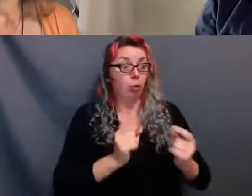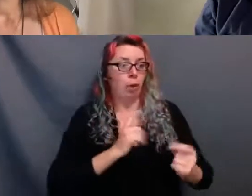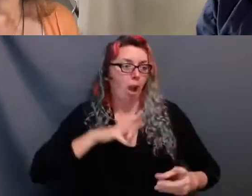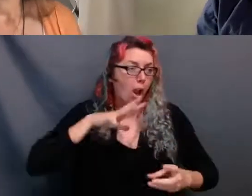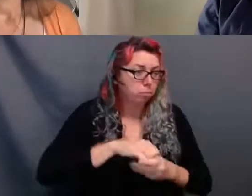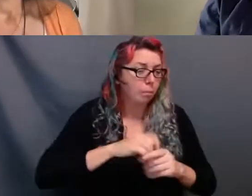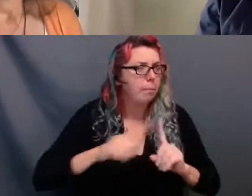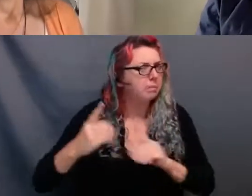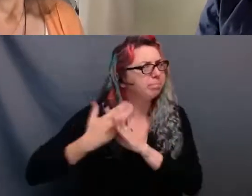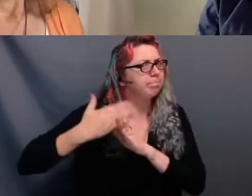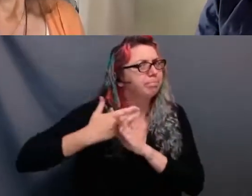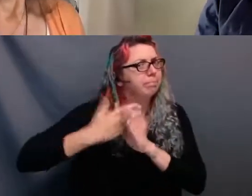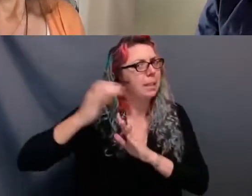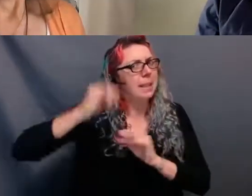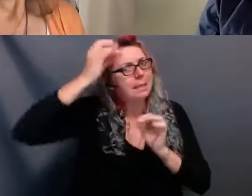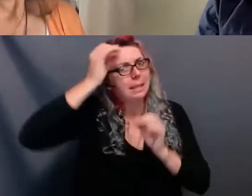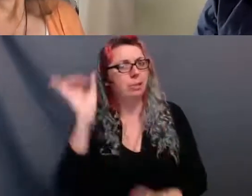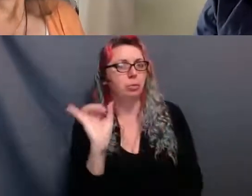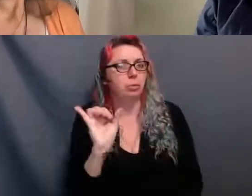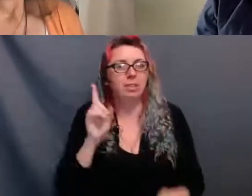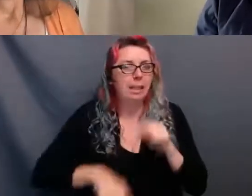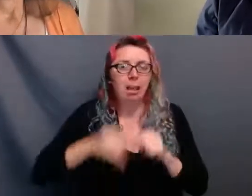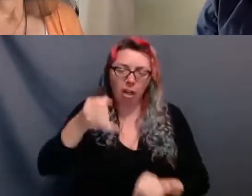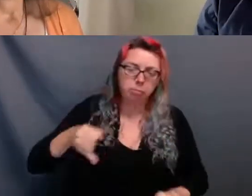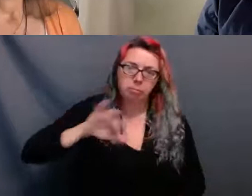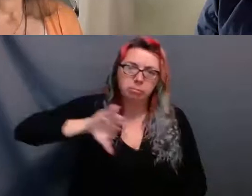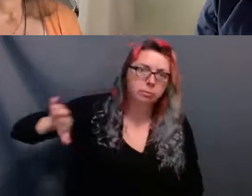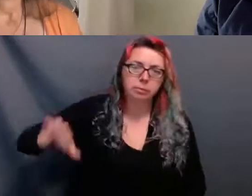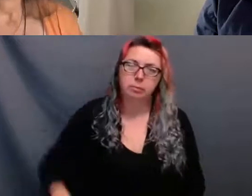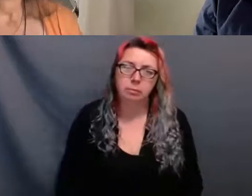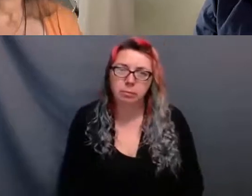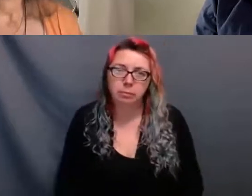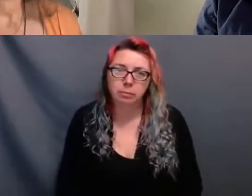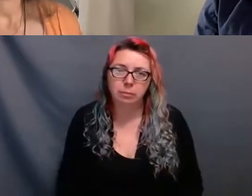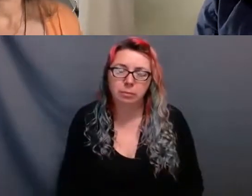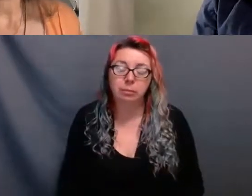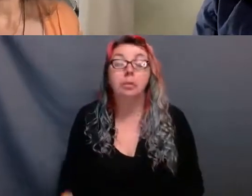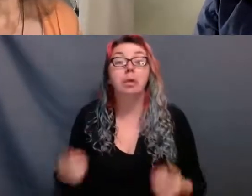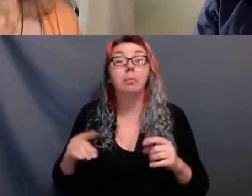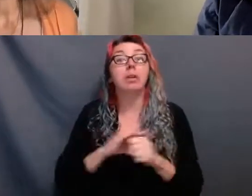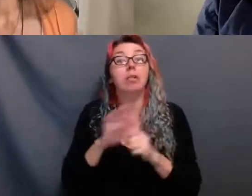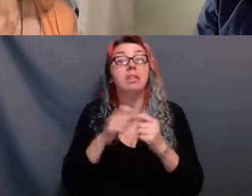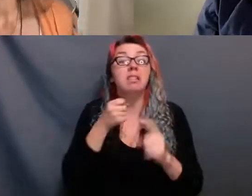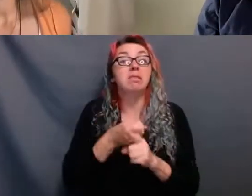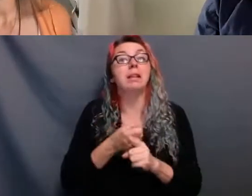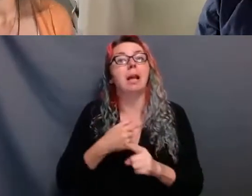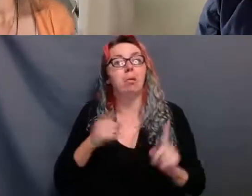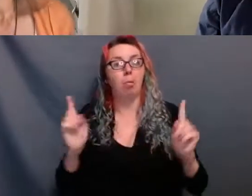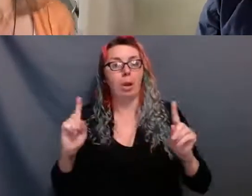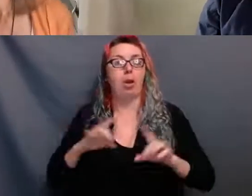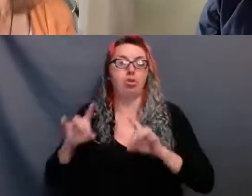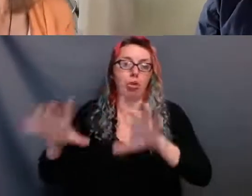When the lockdown orders hit, I had just returned from Australia to visit Western Australia as I was invited to attend the Perth Festival